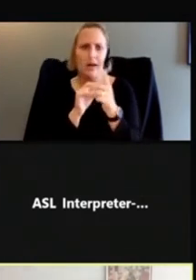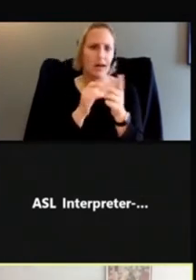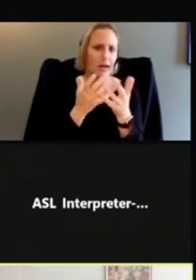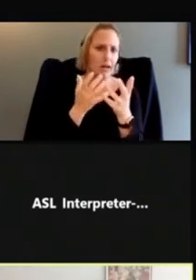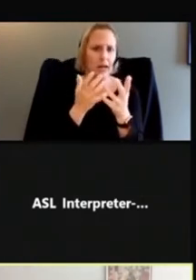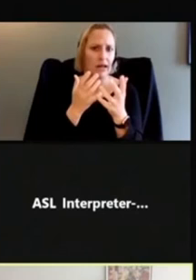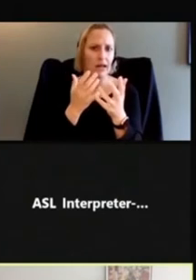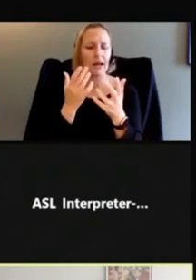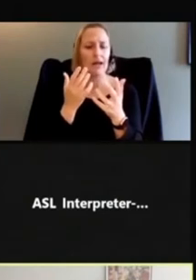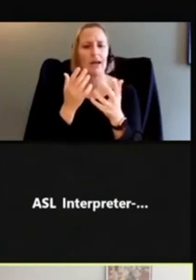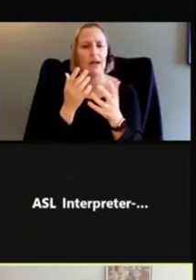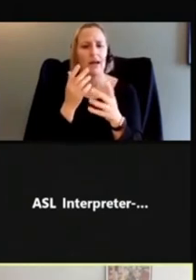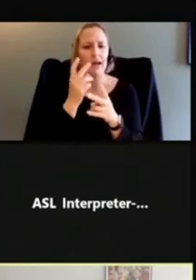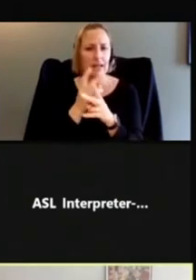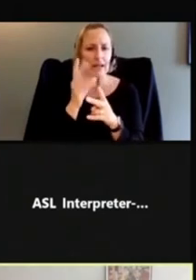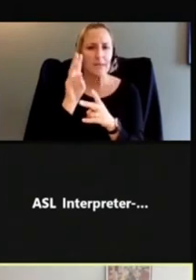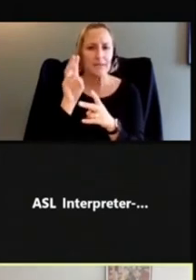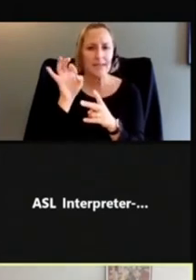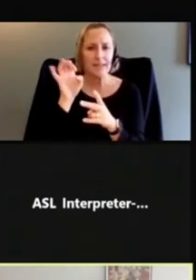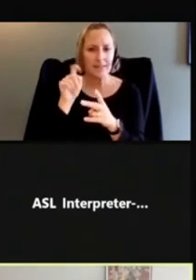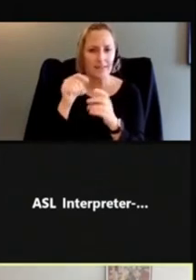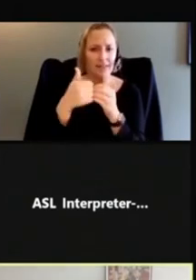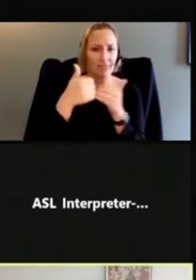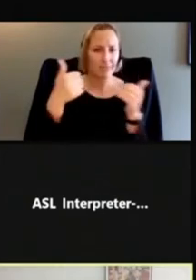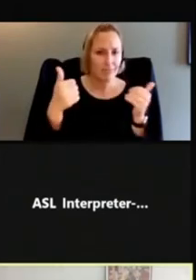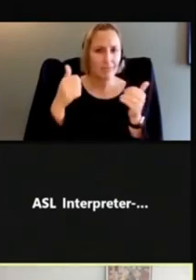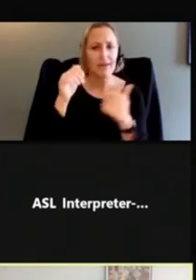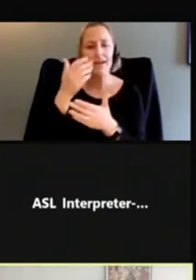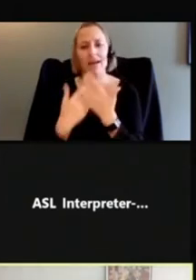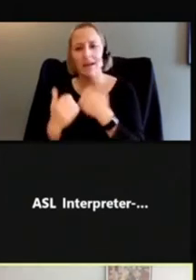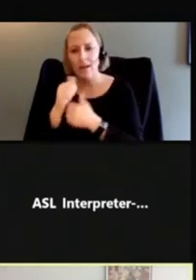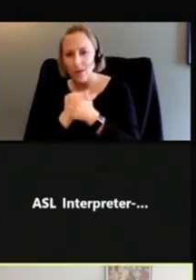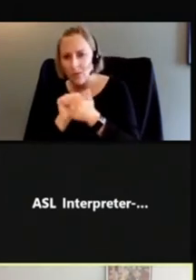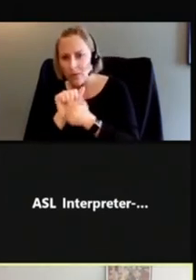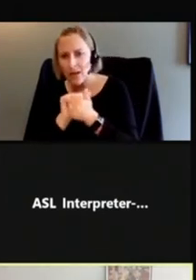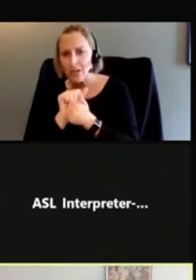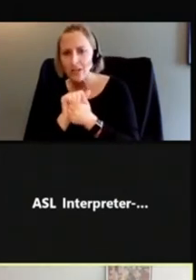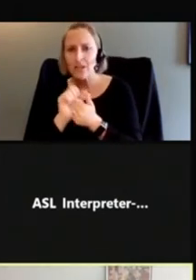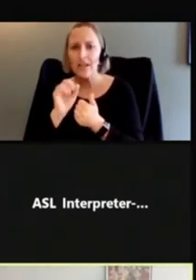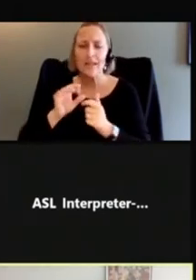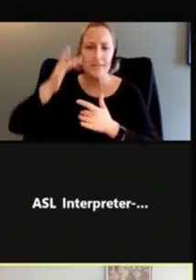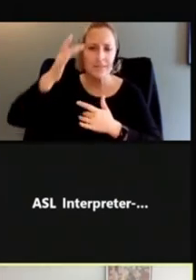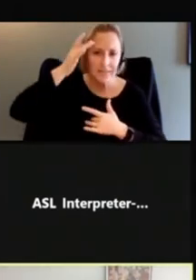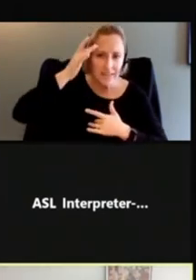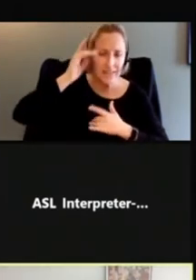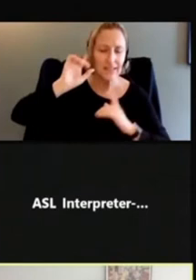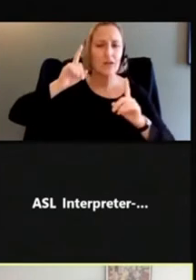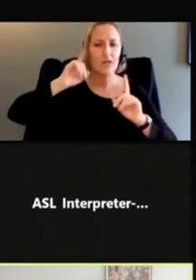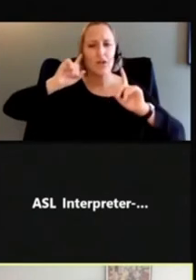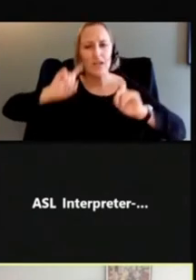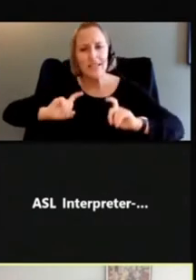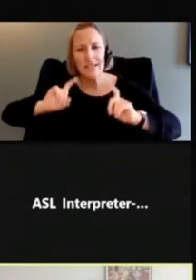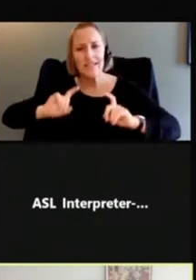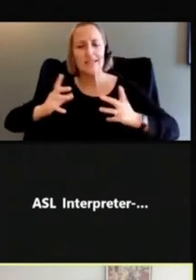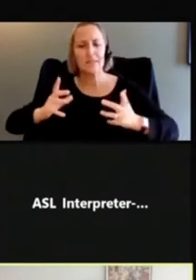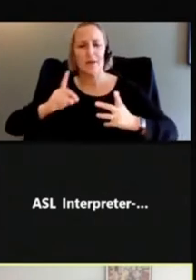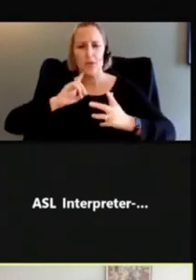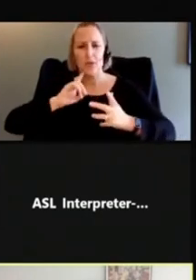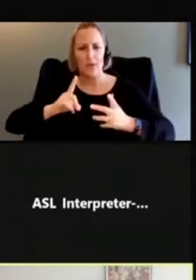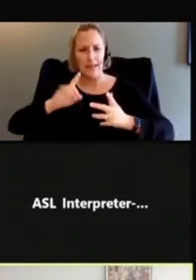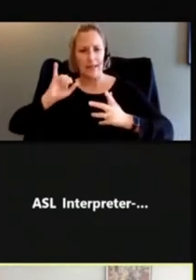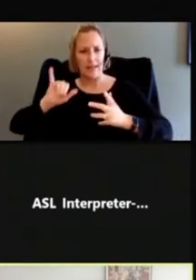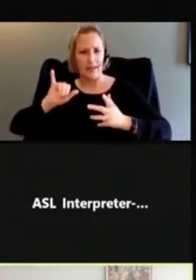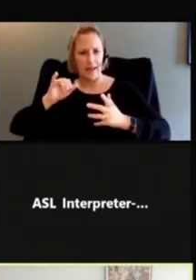with keeping six feet apart, washing your hands. If you're sick, get tested and then stay home. But you're kind of asking the viewer to